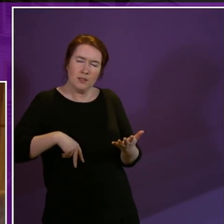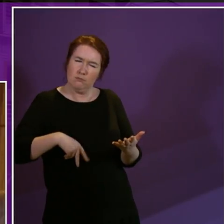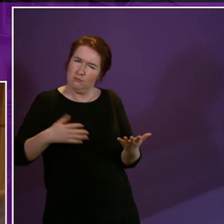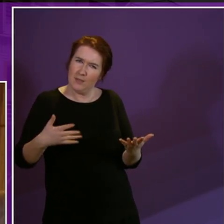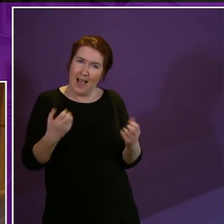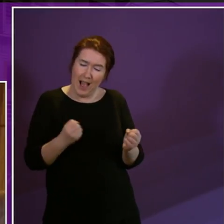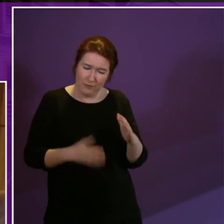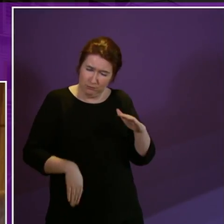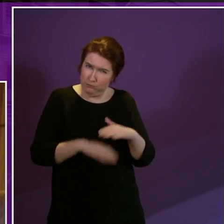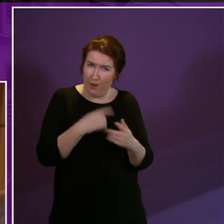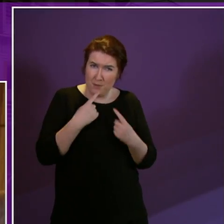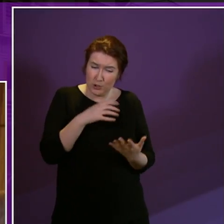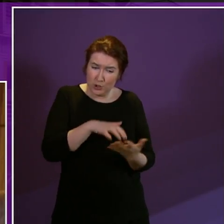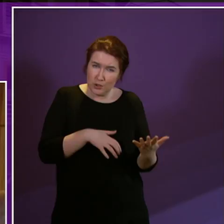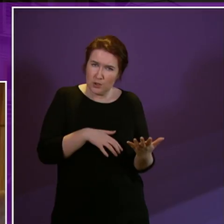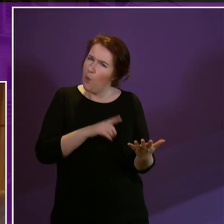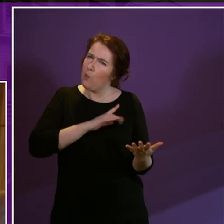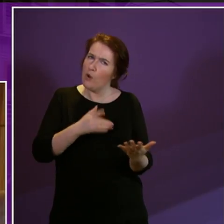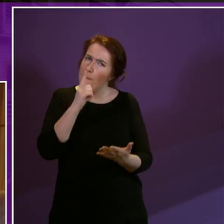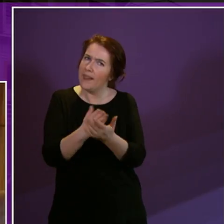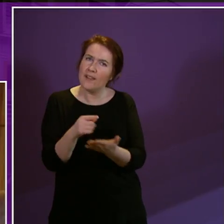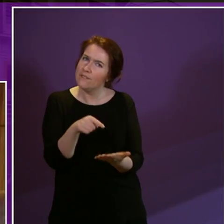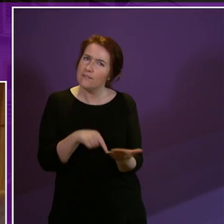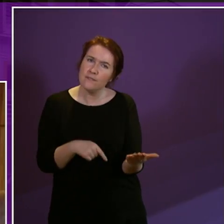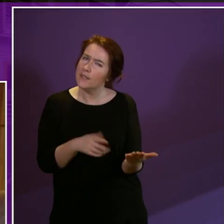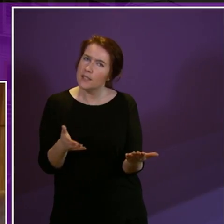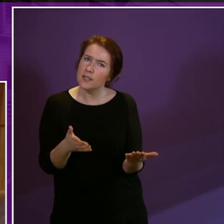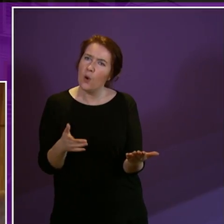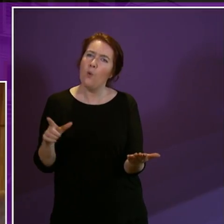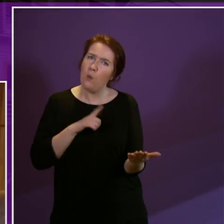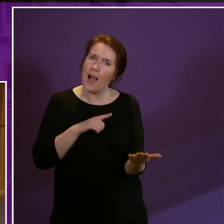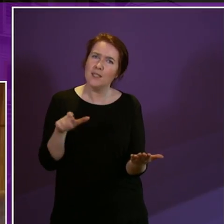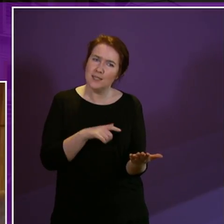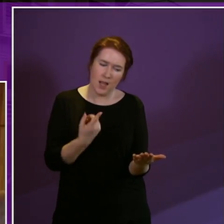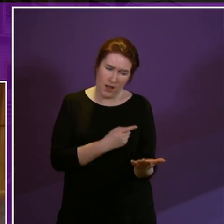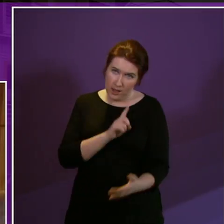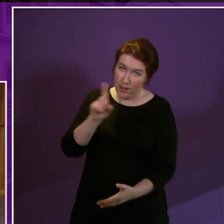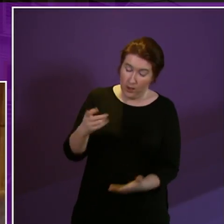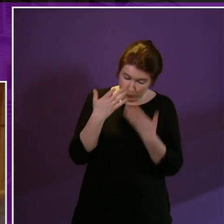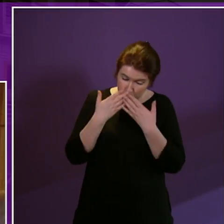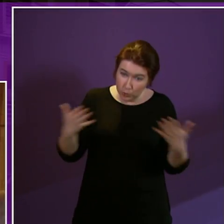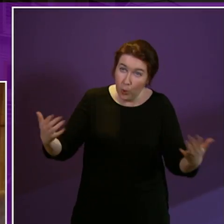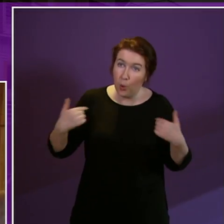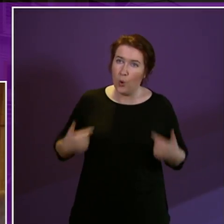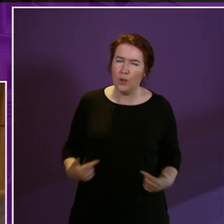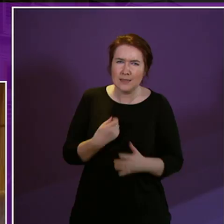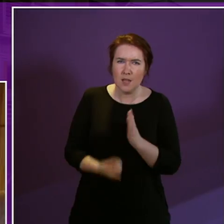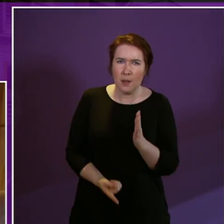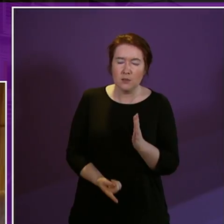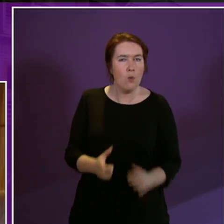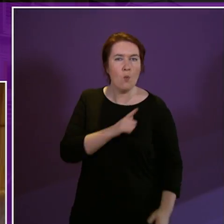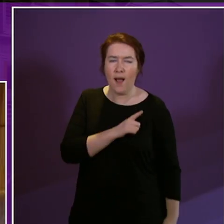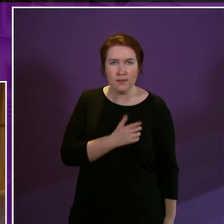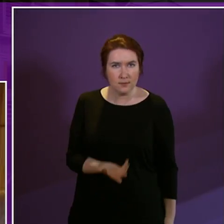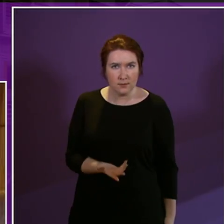comprehensive notes and assessments evidently not believed why did she have to demonstrate her disability why did she have to